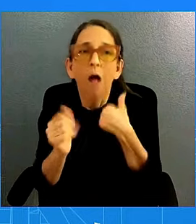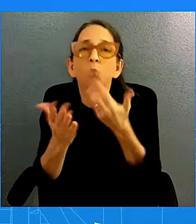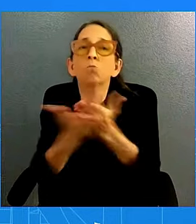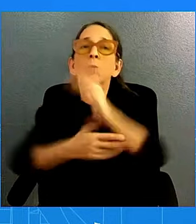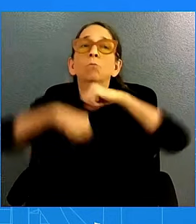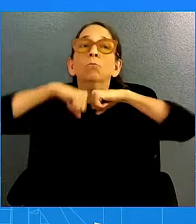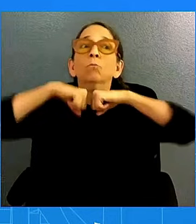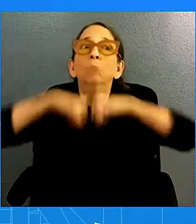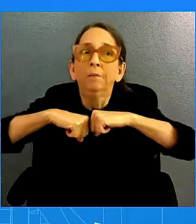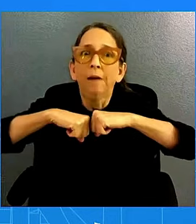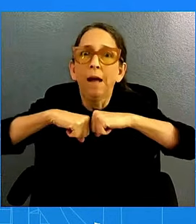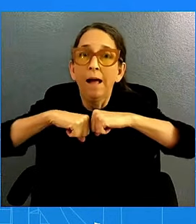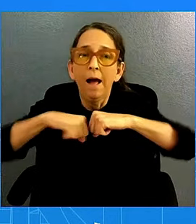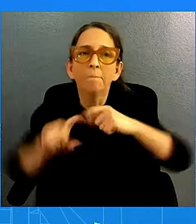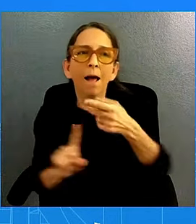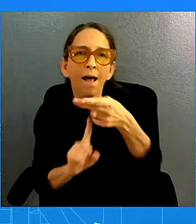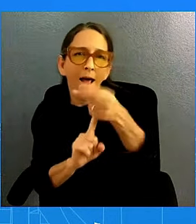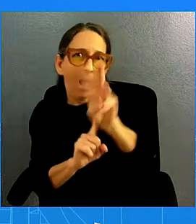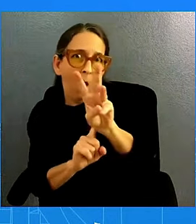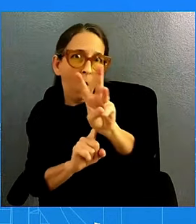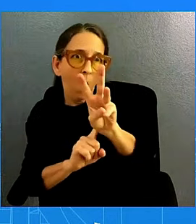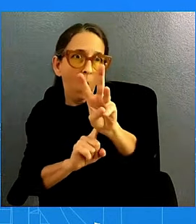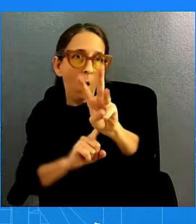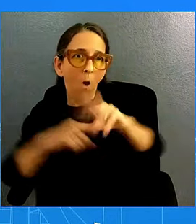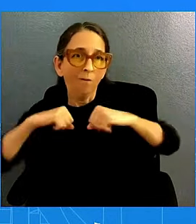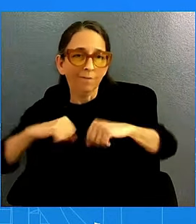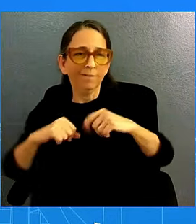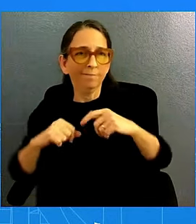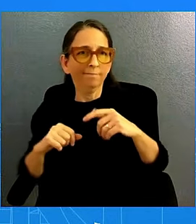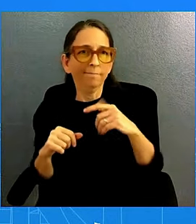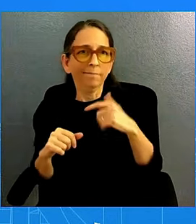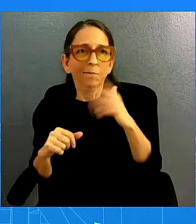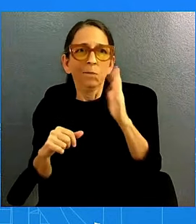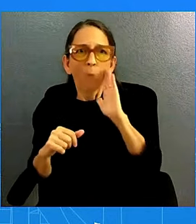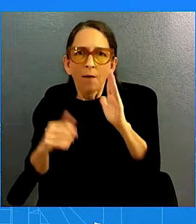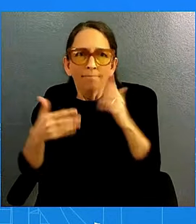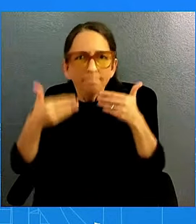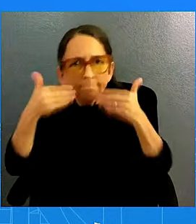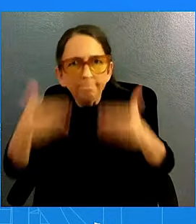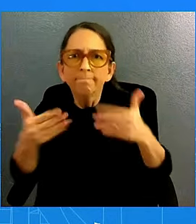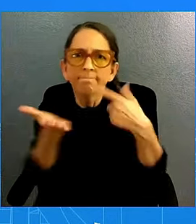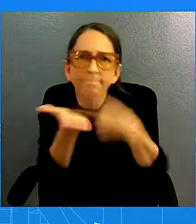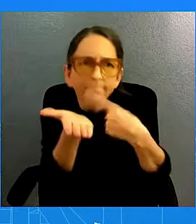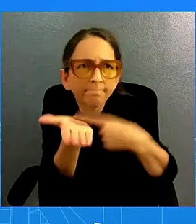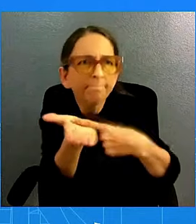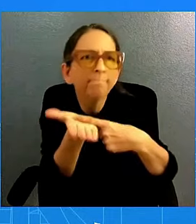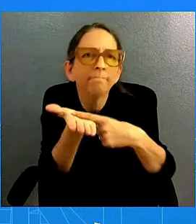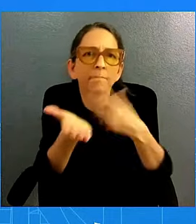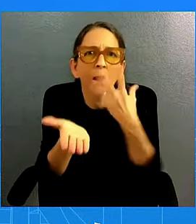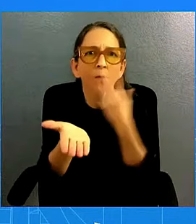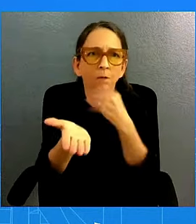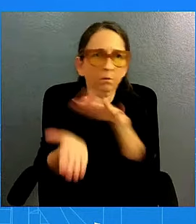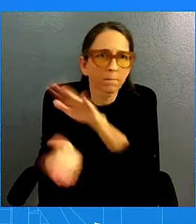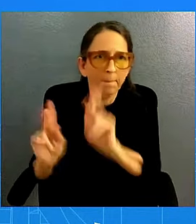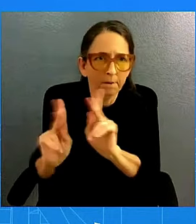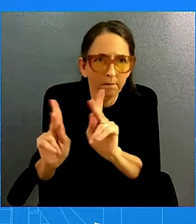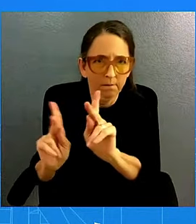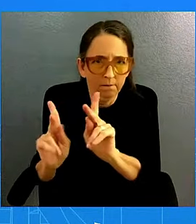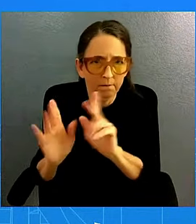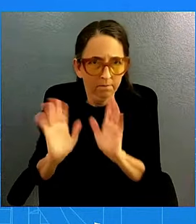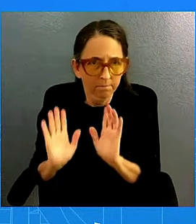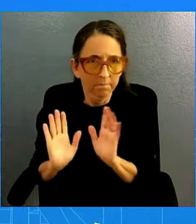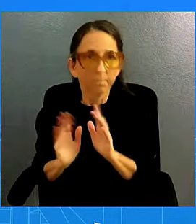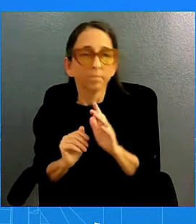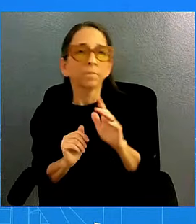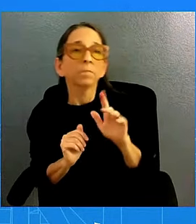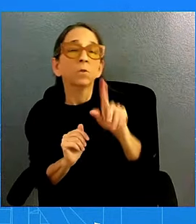and we don't shy away from having those kinds of conversations with the Israelis as appropriate. So you're saying Israel is behind these operations?